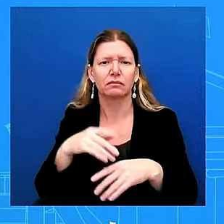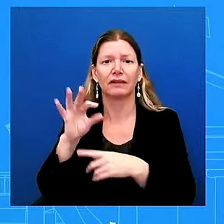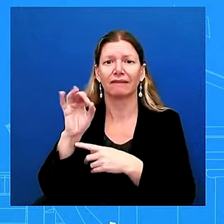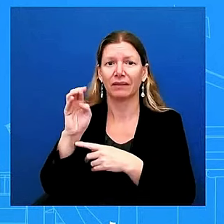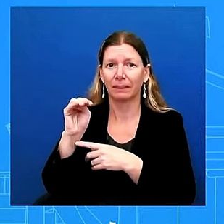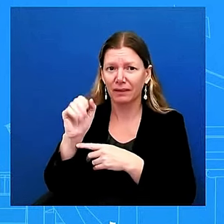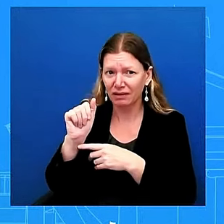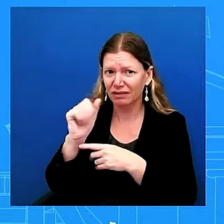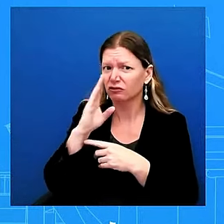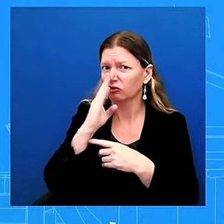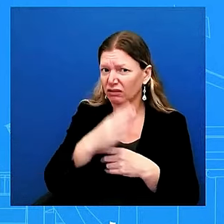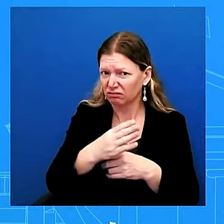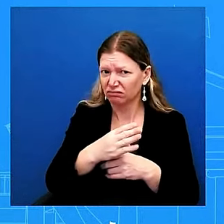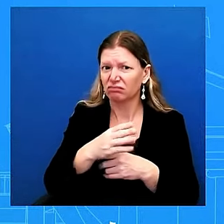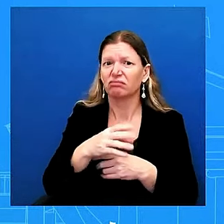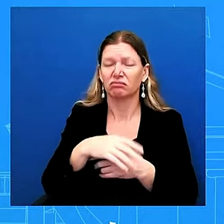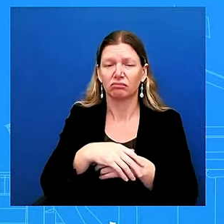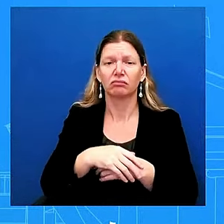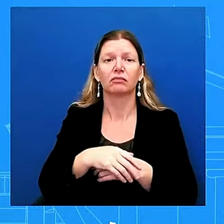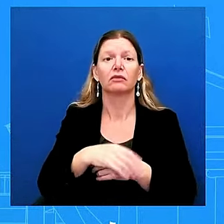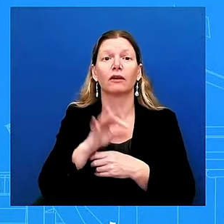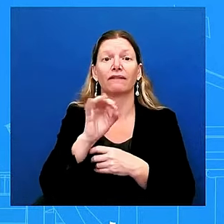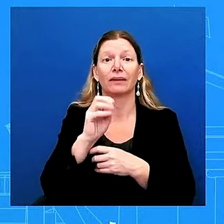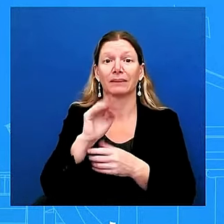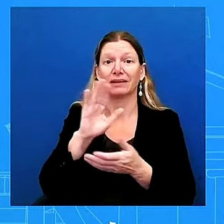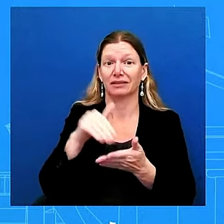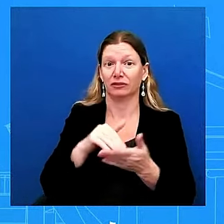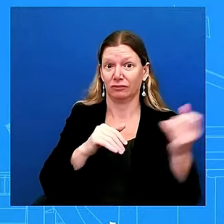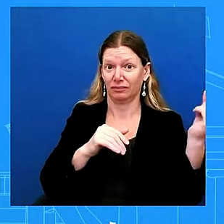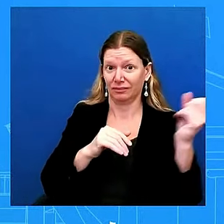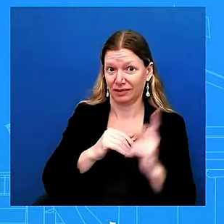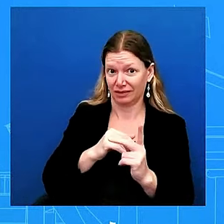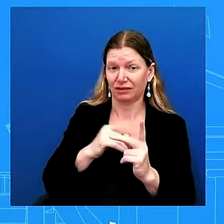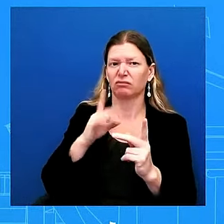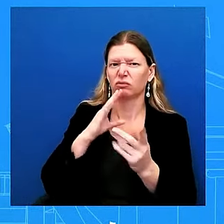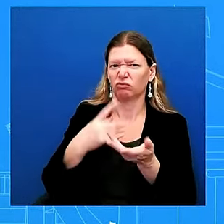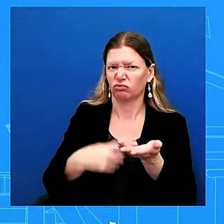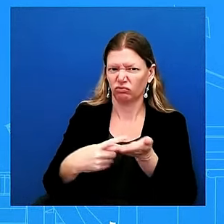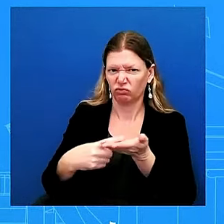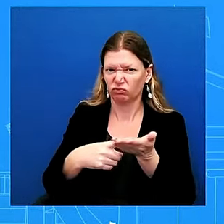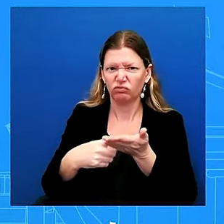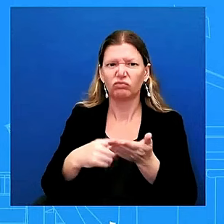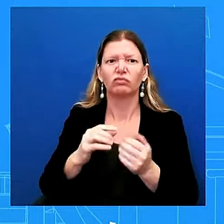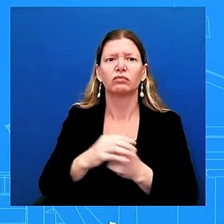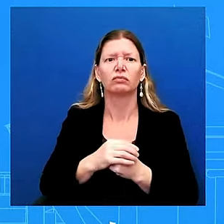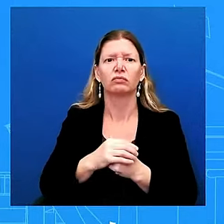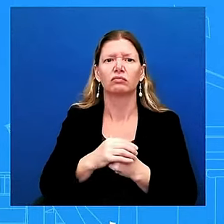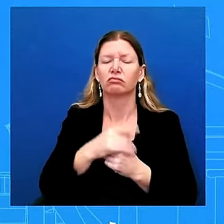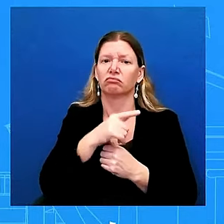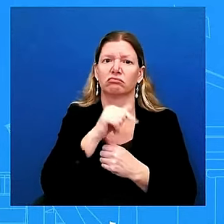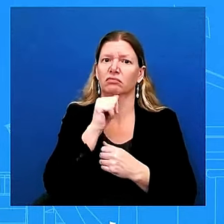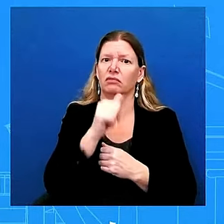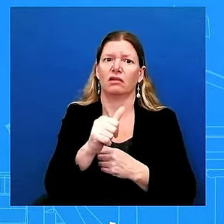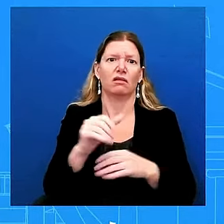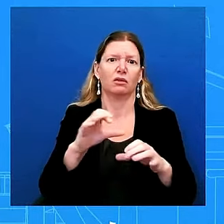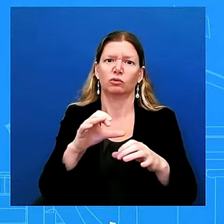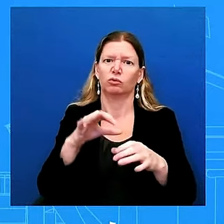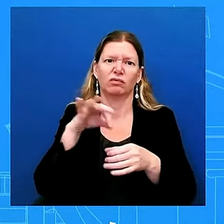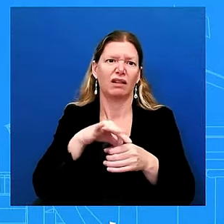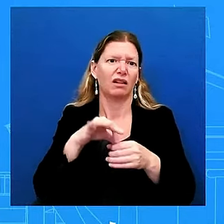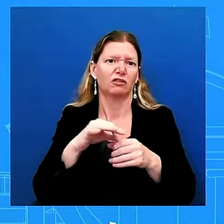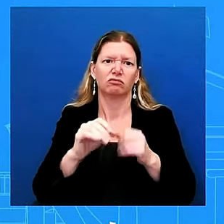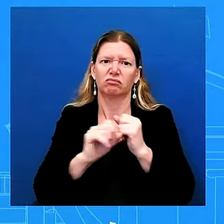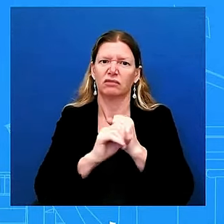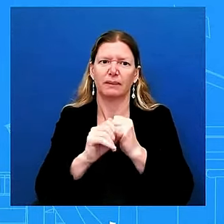um didn't continue with some of her campaign activities today because she wanted to make sure to get back and and go to the